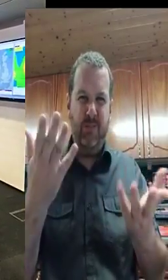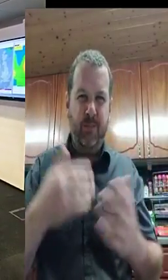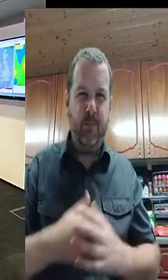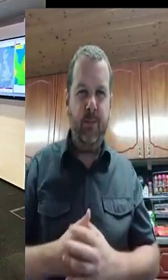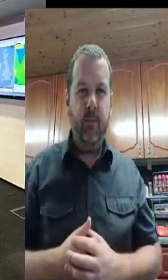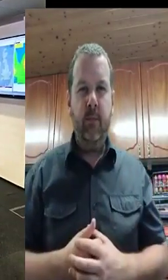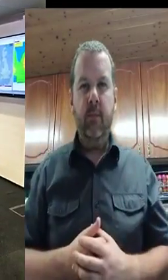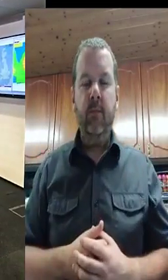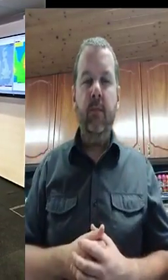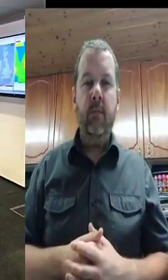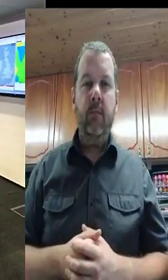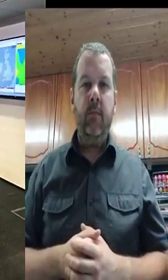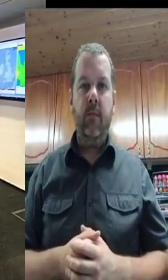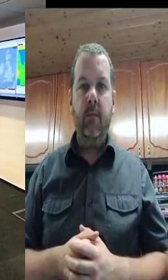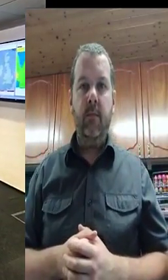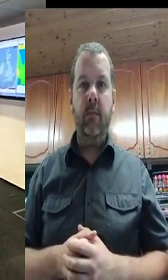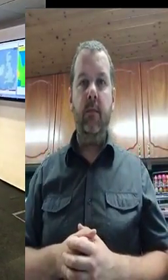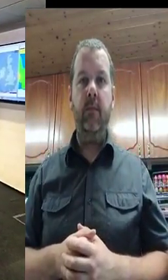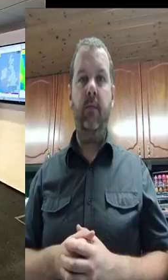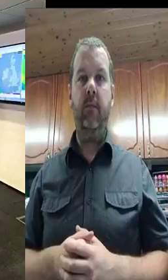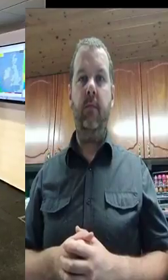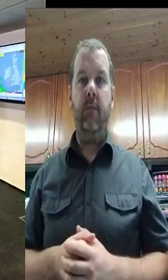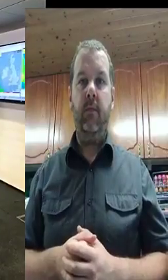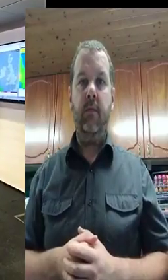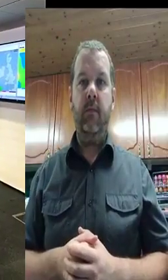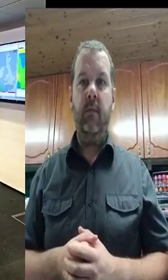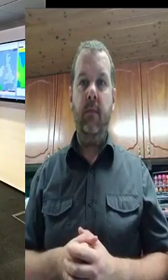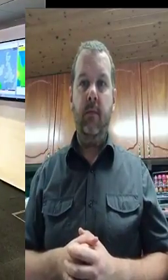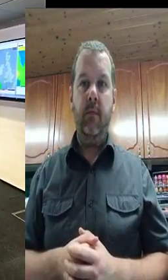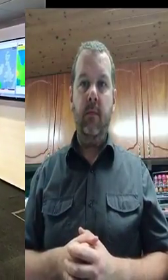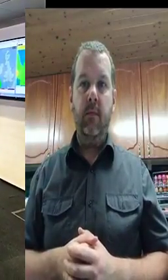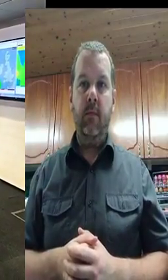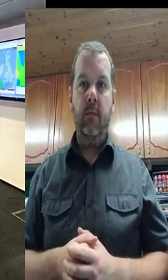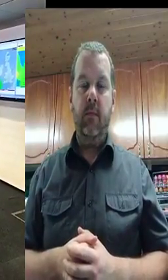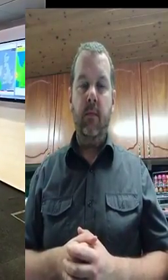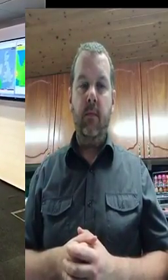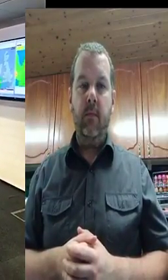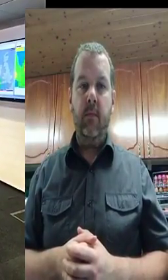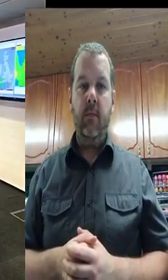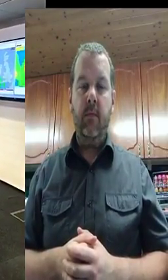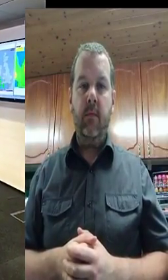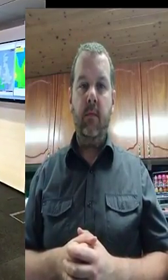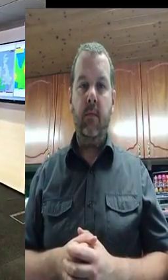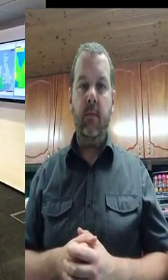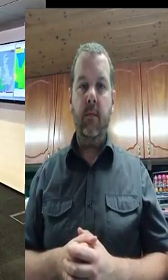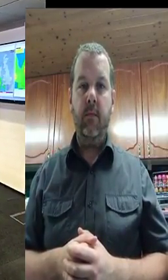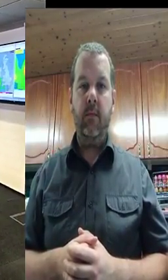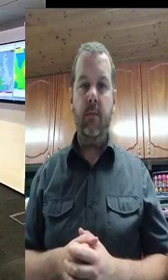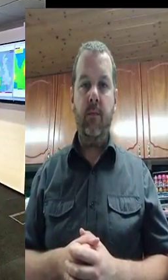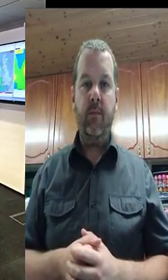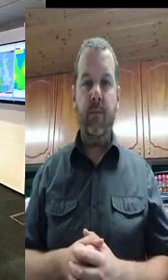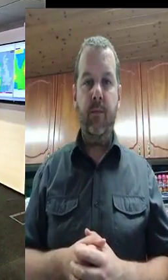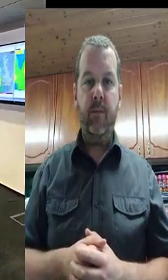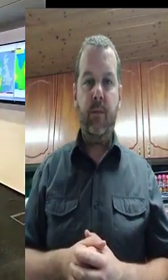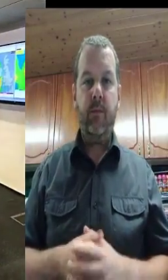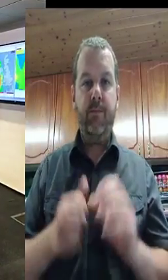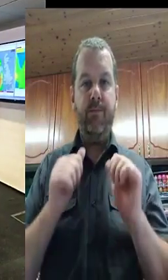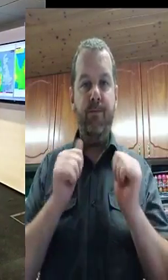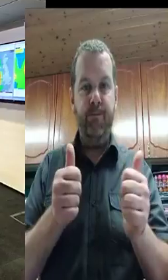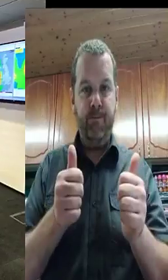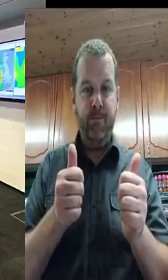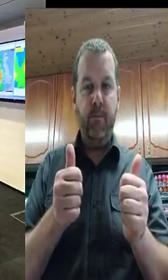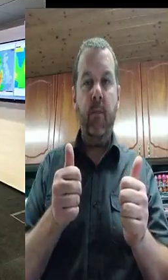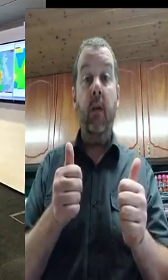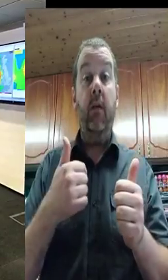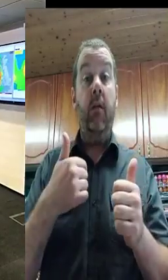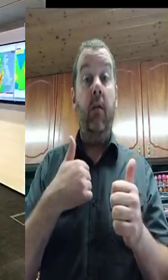the event there's a requirement from the local authorities in their areas. We're also standing up engineering assets in Conspirus Cork. This engineering unit